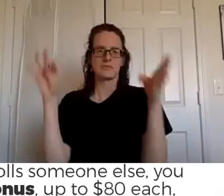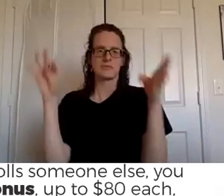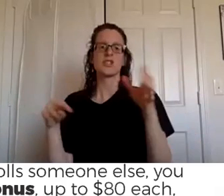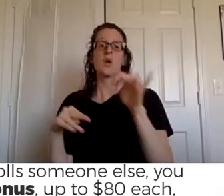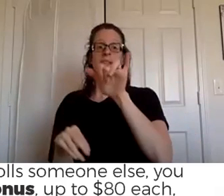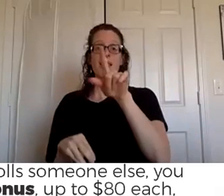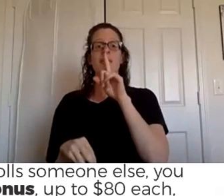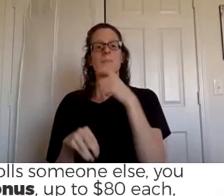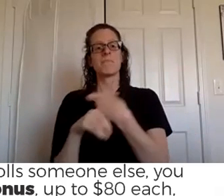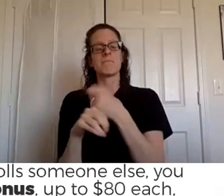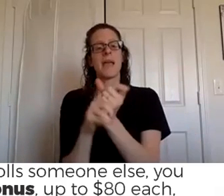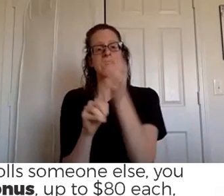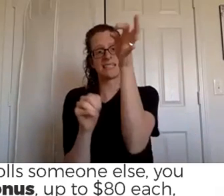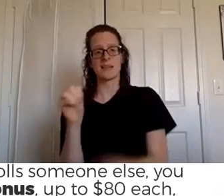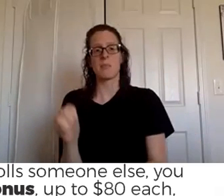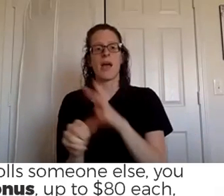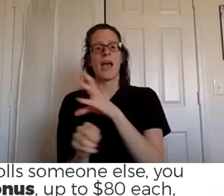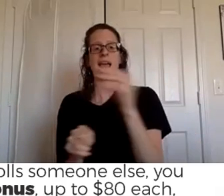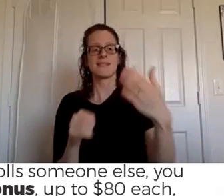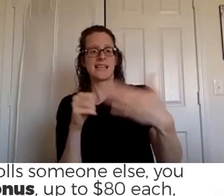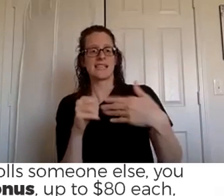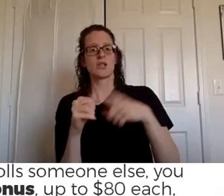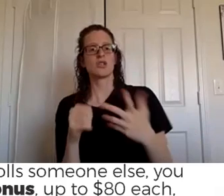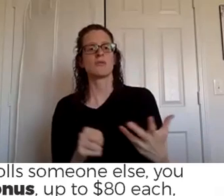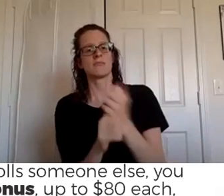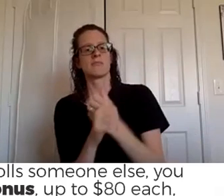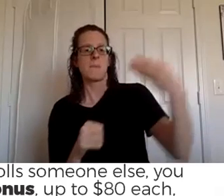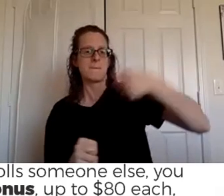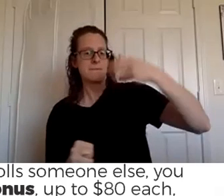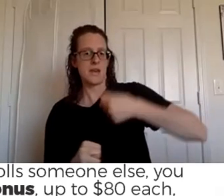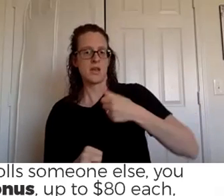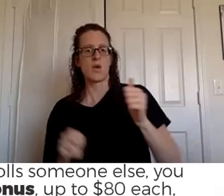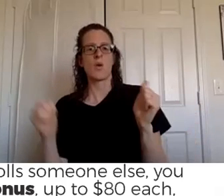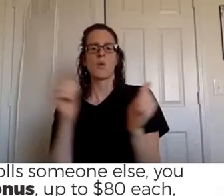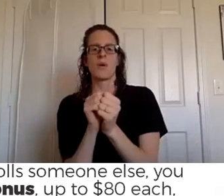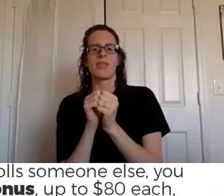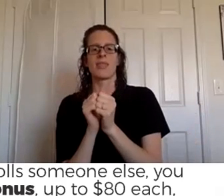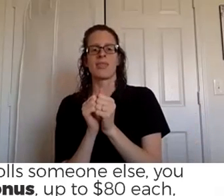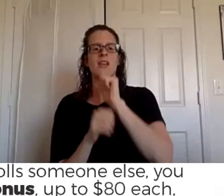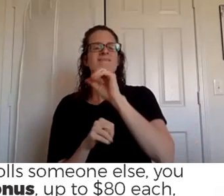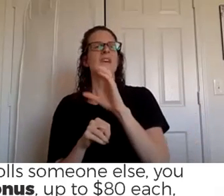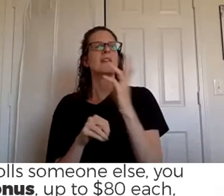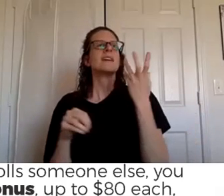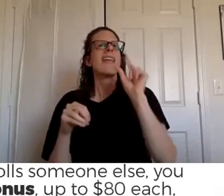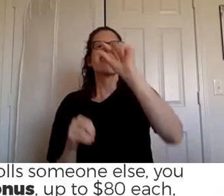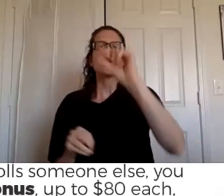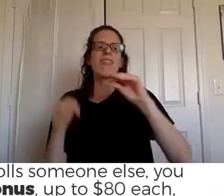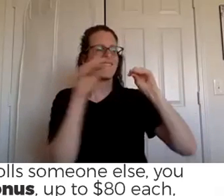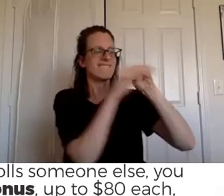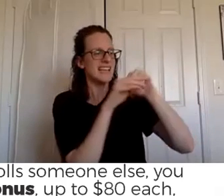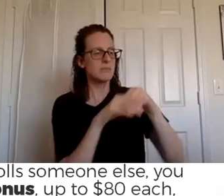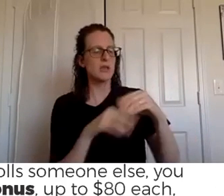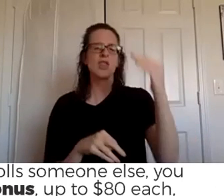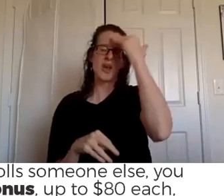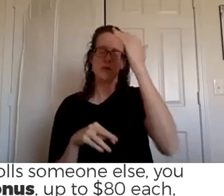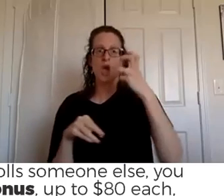simple and easy for us to start making money with not very much investment okay they know that it's hard starting a